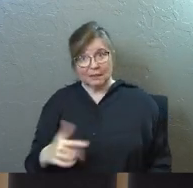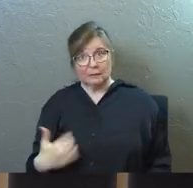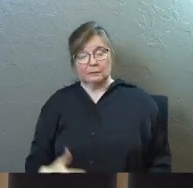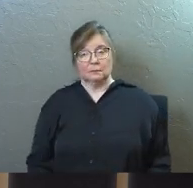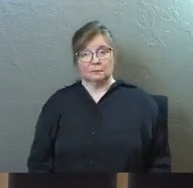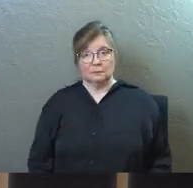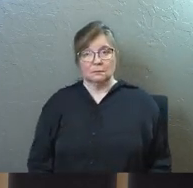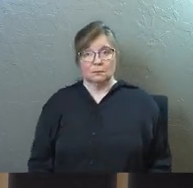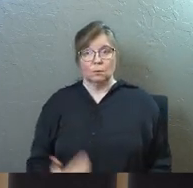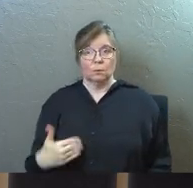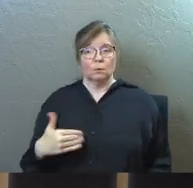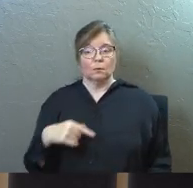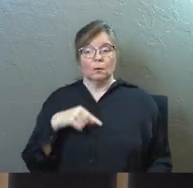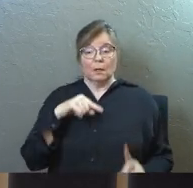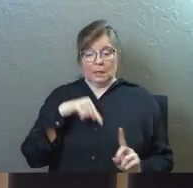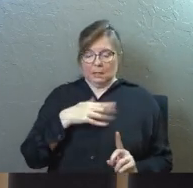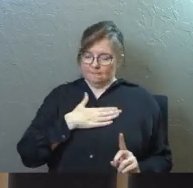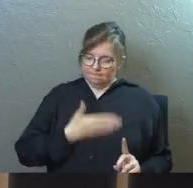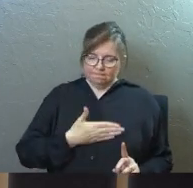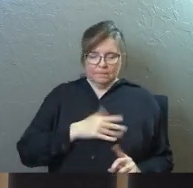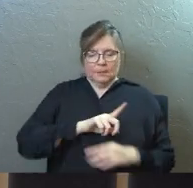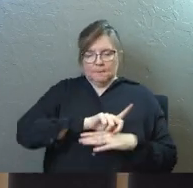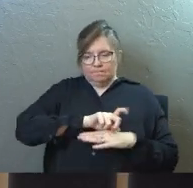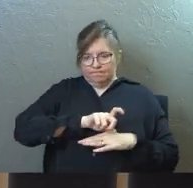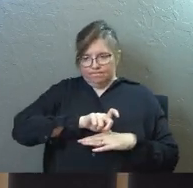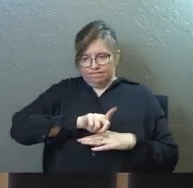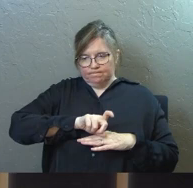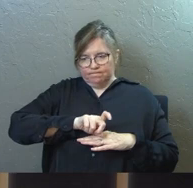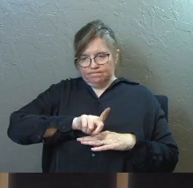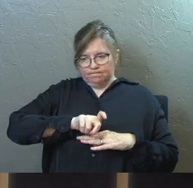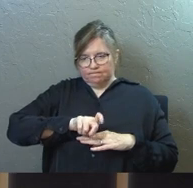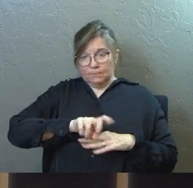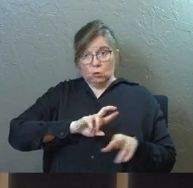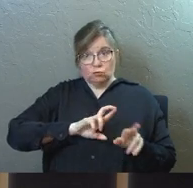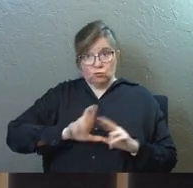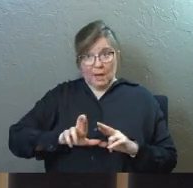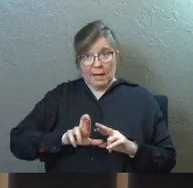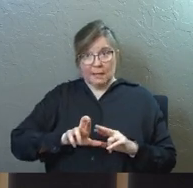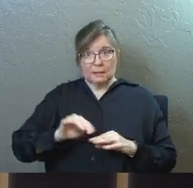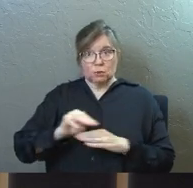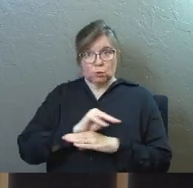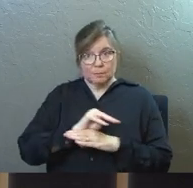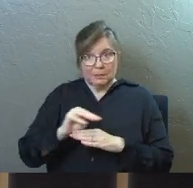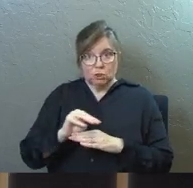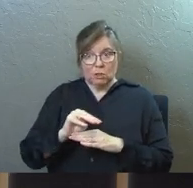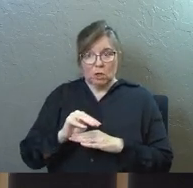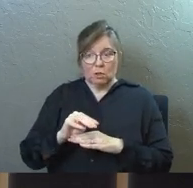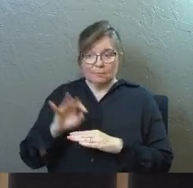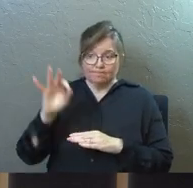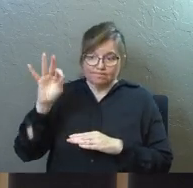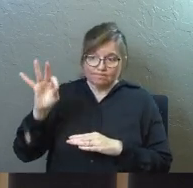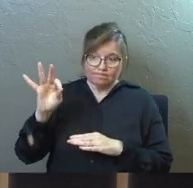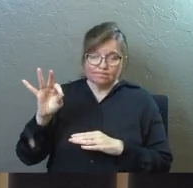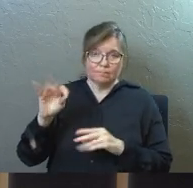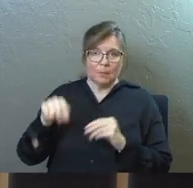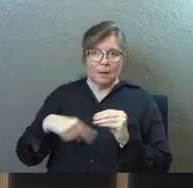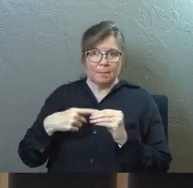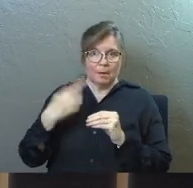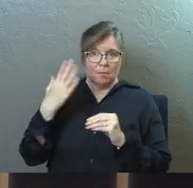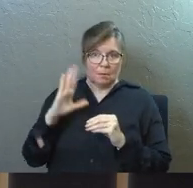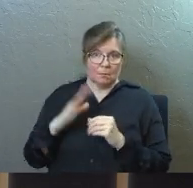it's a big deal, and he goes, and he goes ready to be a missionary and maybe even a pastor here,